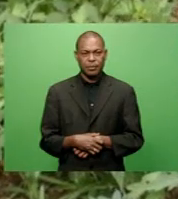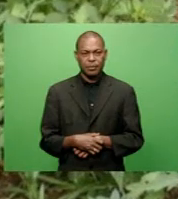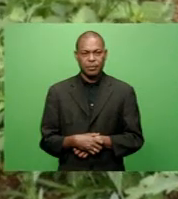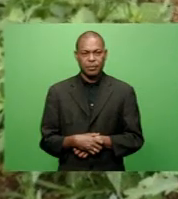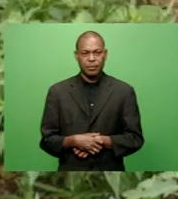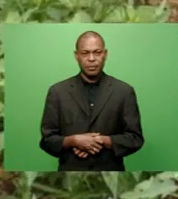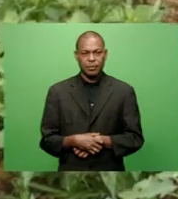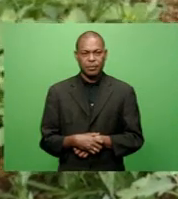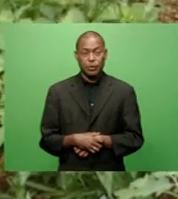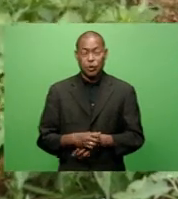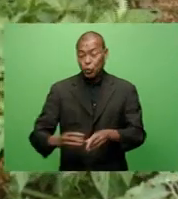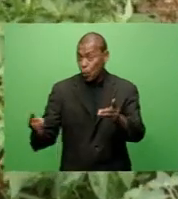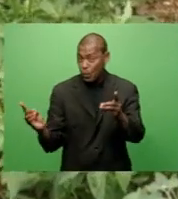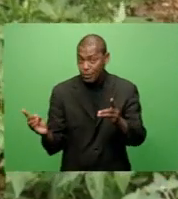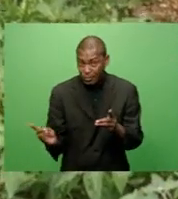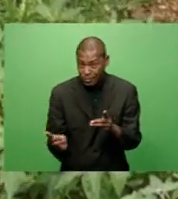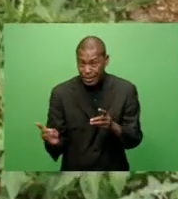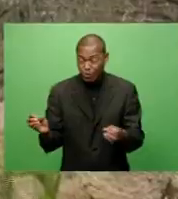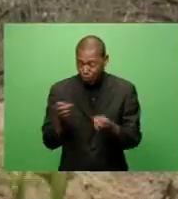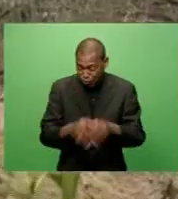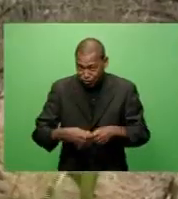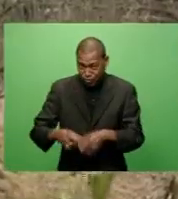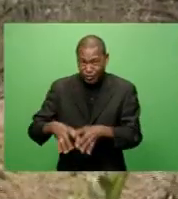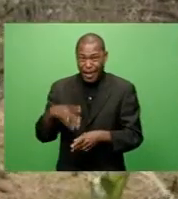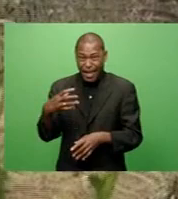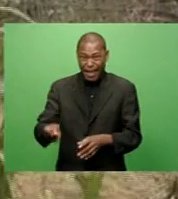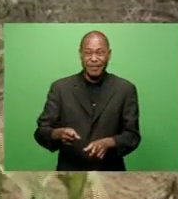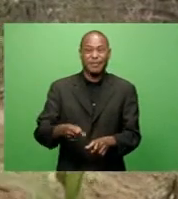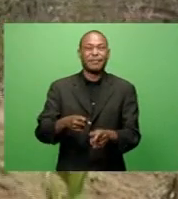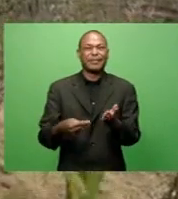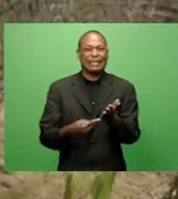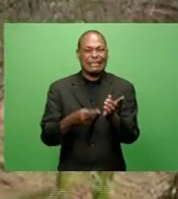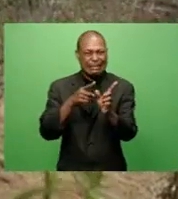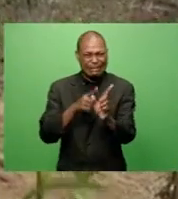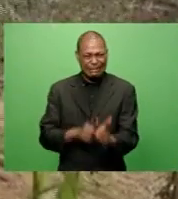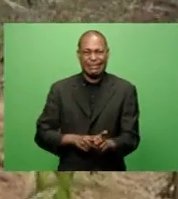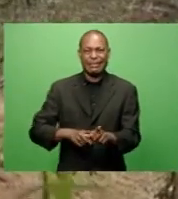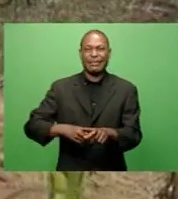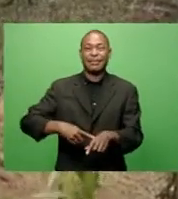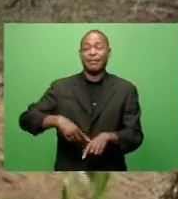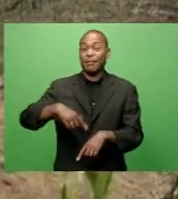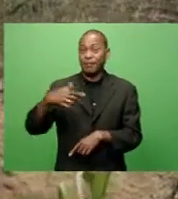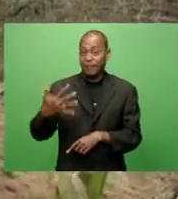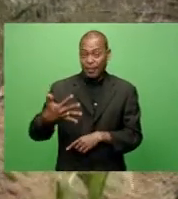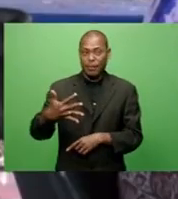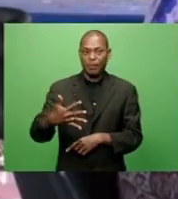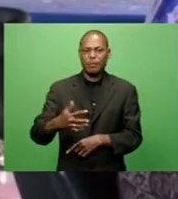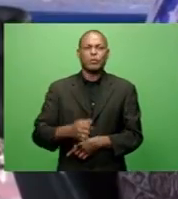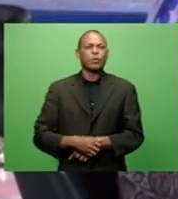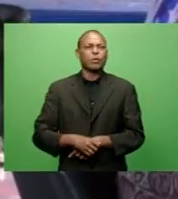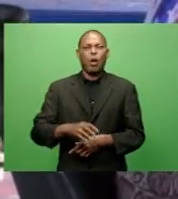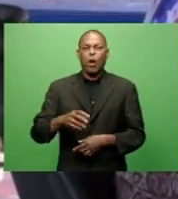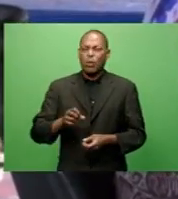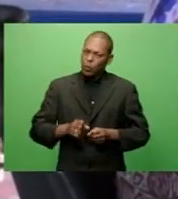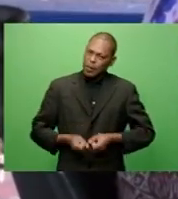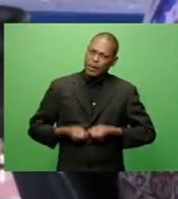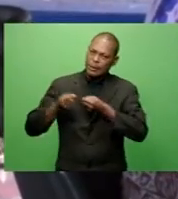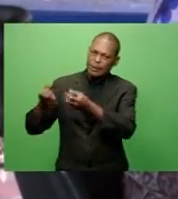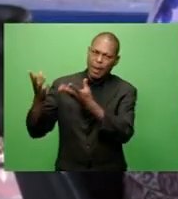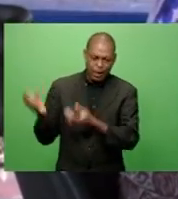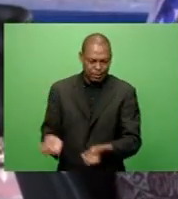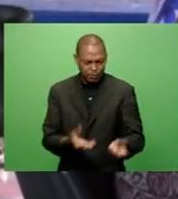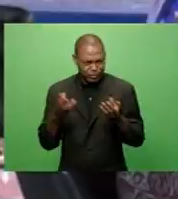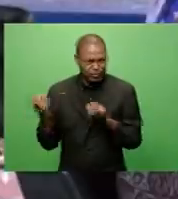damage caused by TC Yasa to the flora, the ministry of agriculture also supplied 190 bee farmers with over three